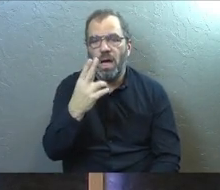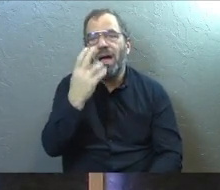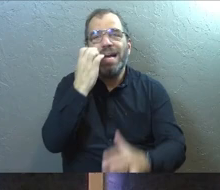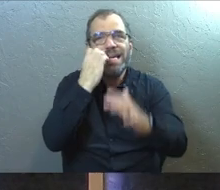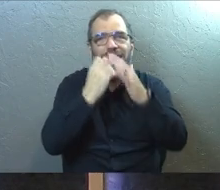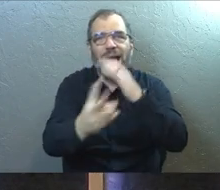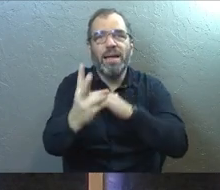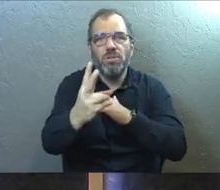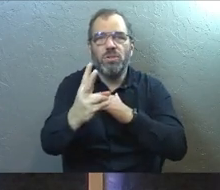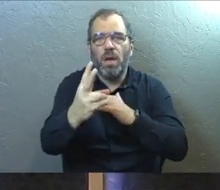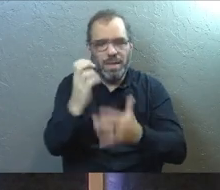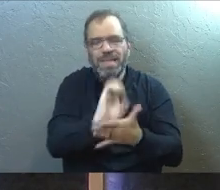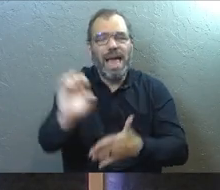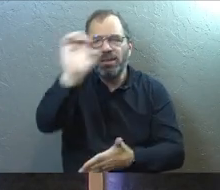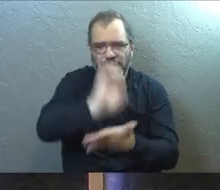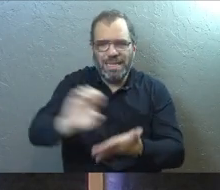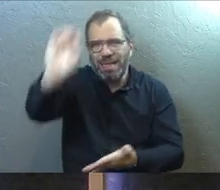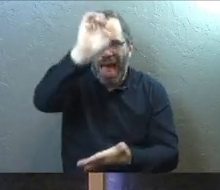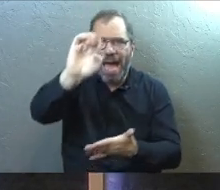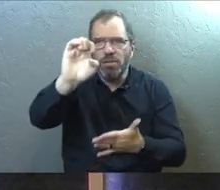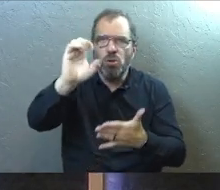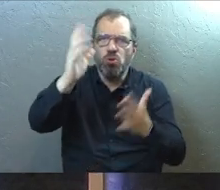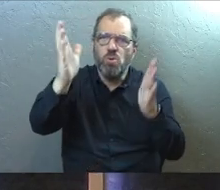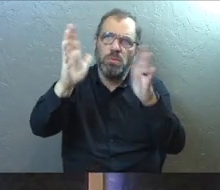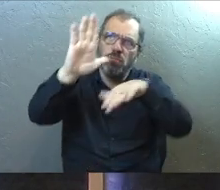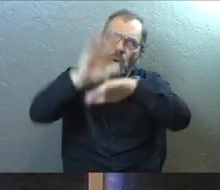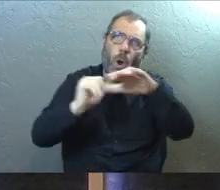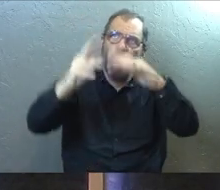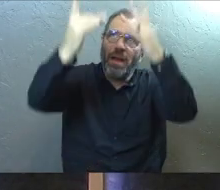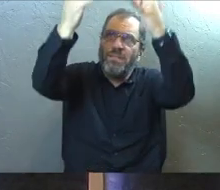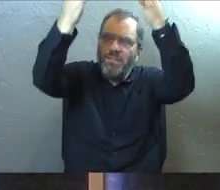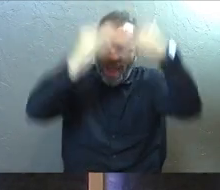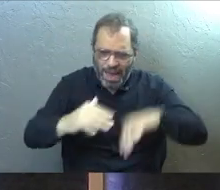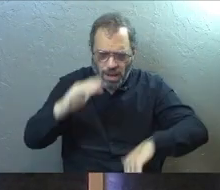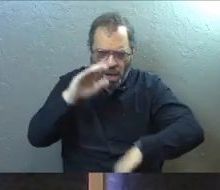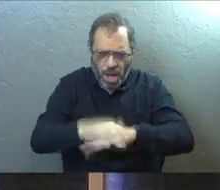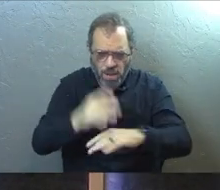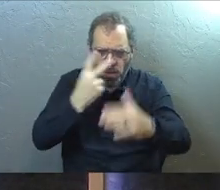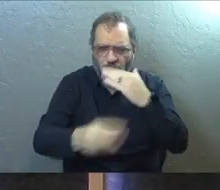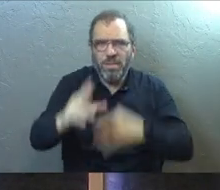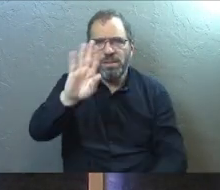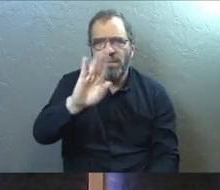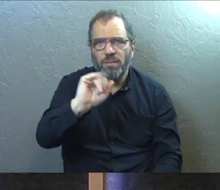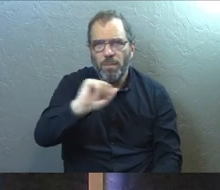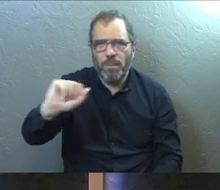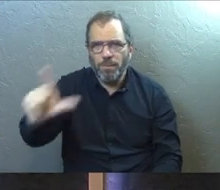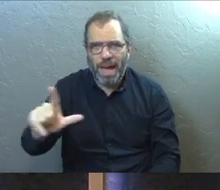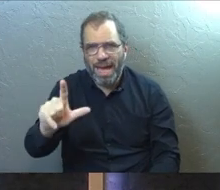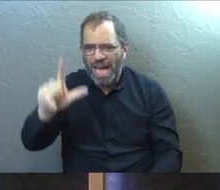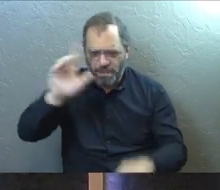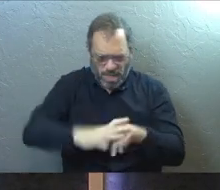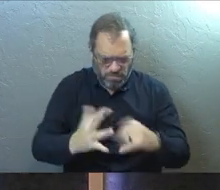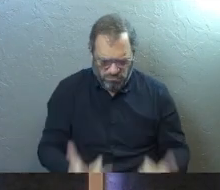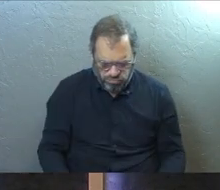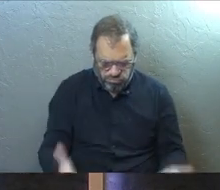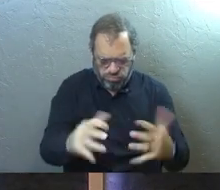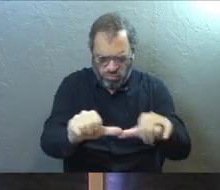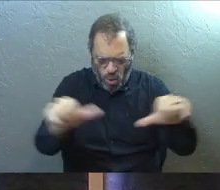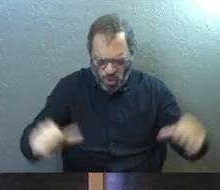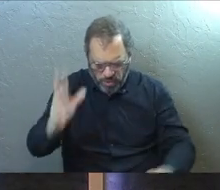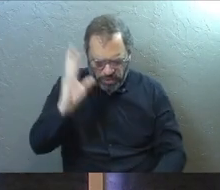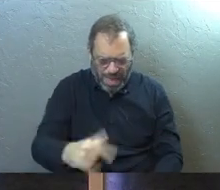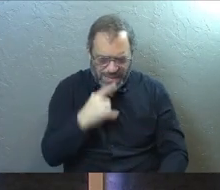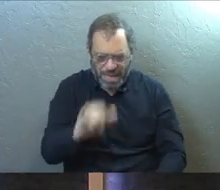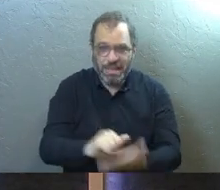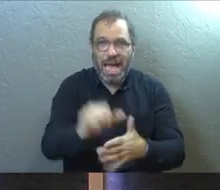fire down from heaven against the prophets of Baal, right? Right down to the altar of God. And